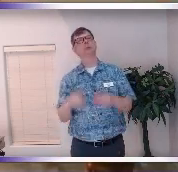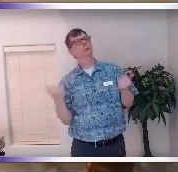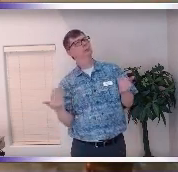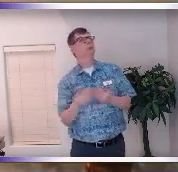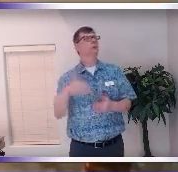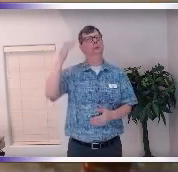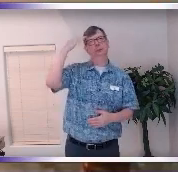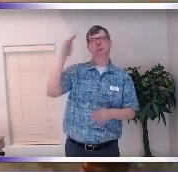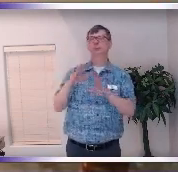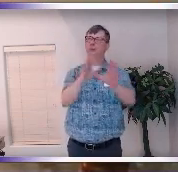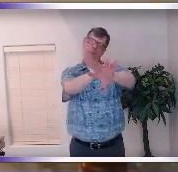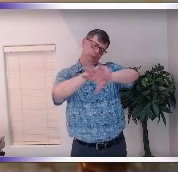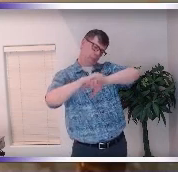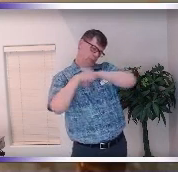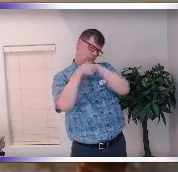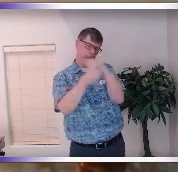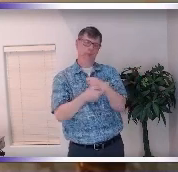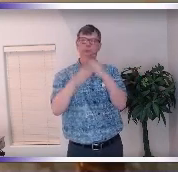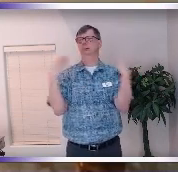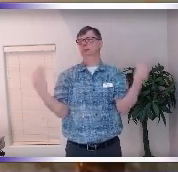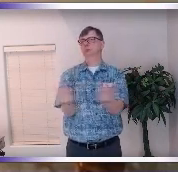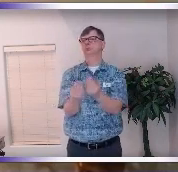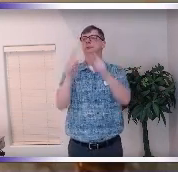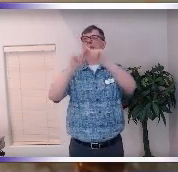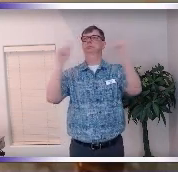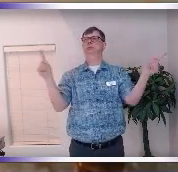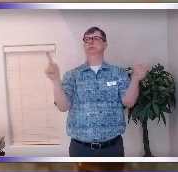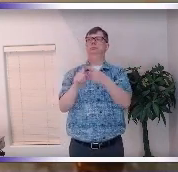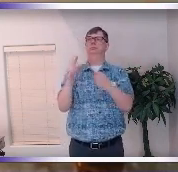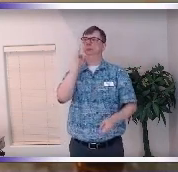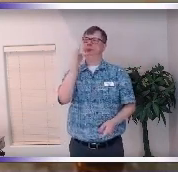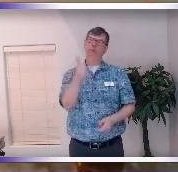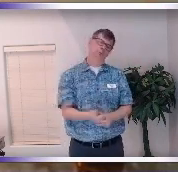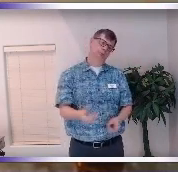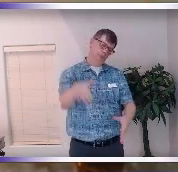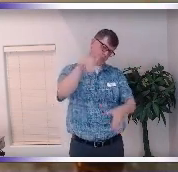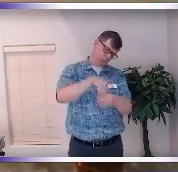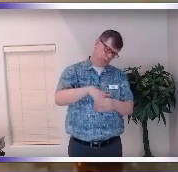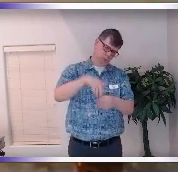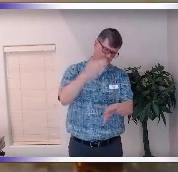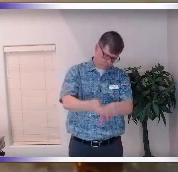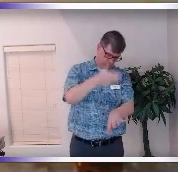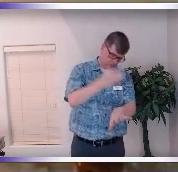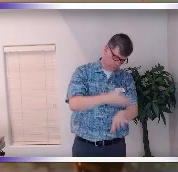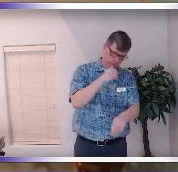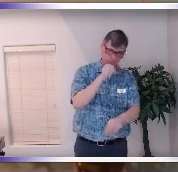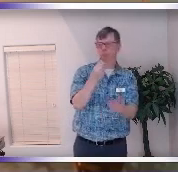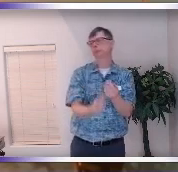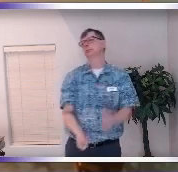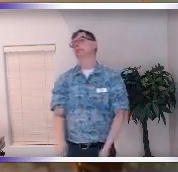embracing the mundane and the sacred the mundane aspects of our daily life includes routine responsibilities everyday